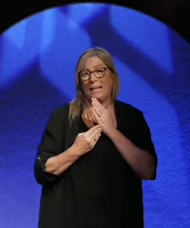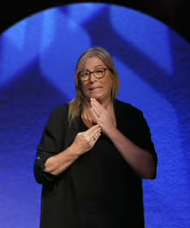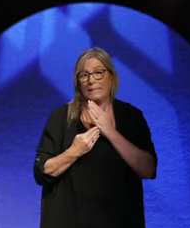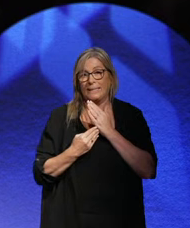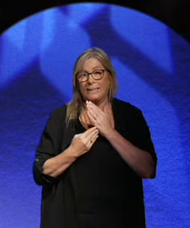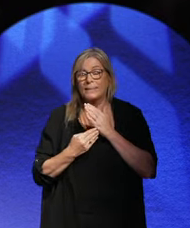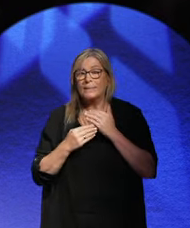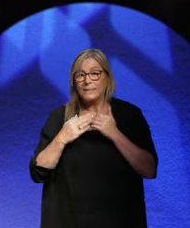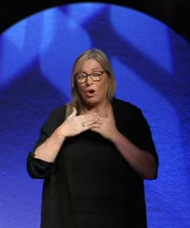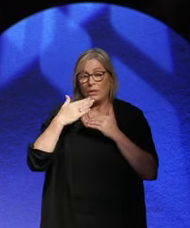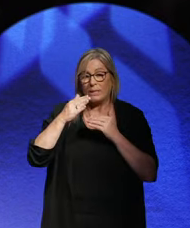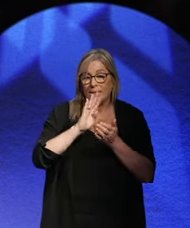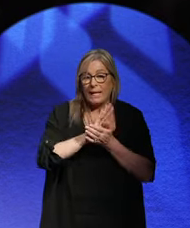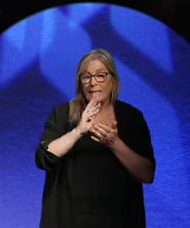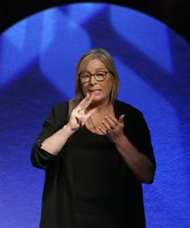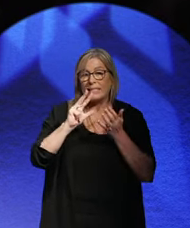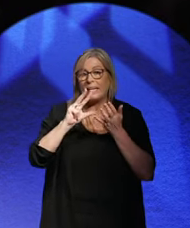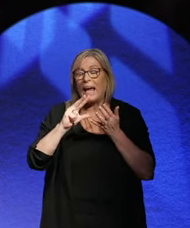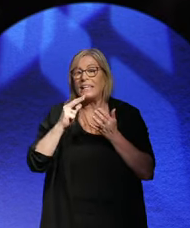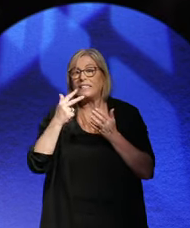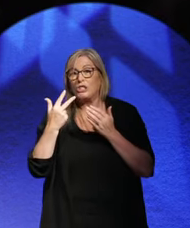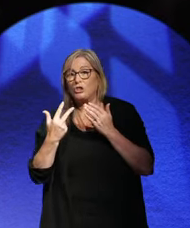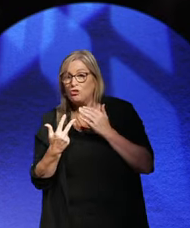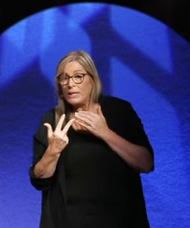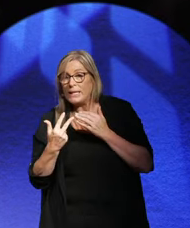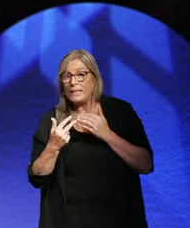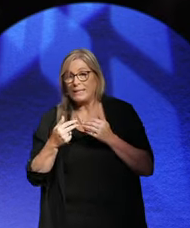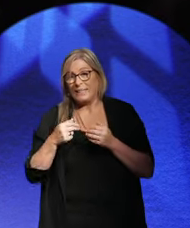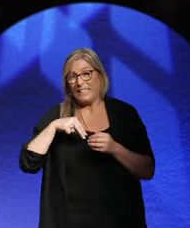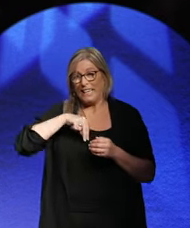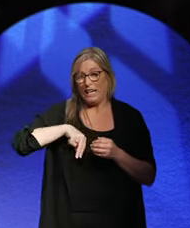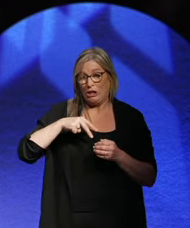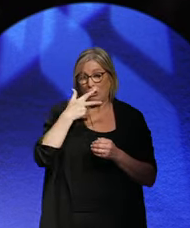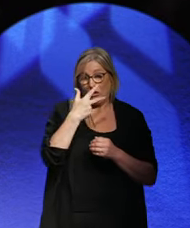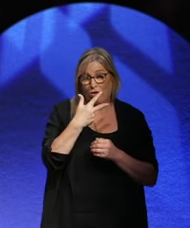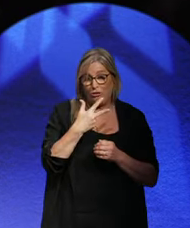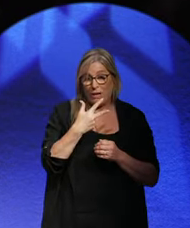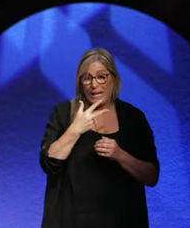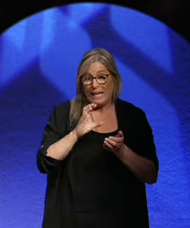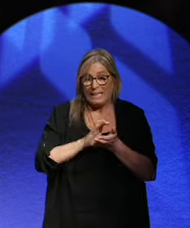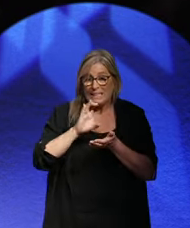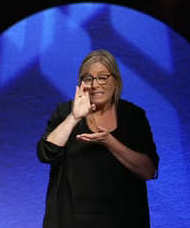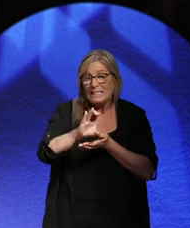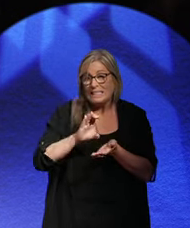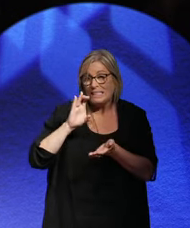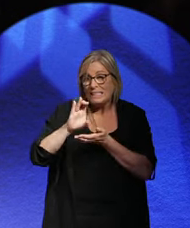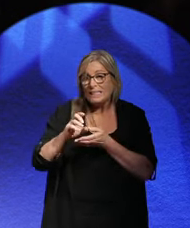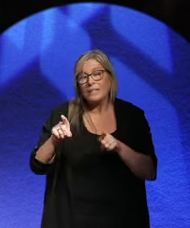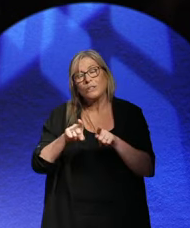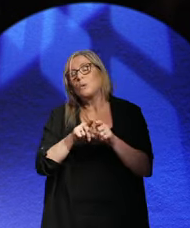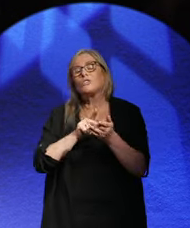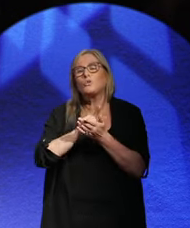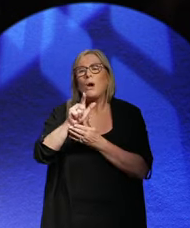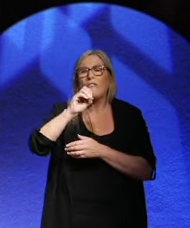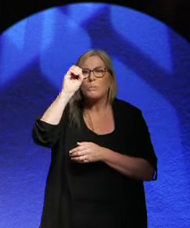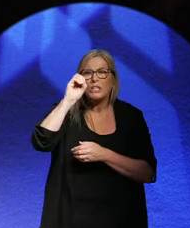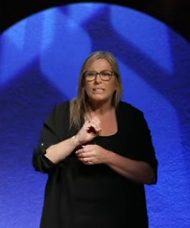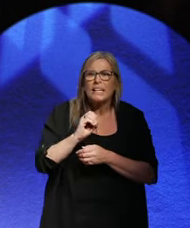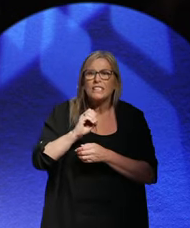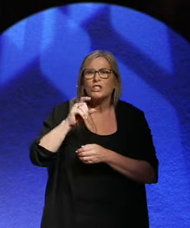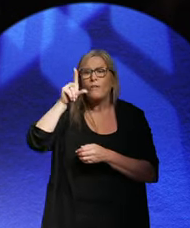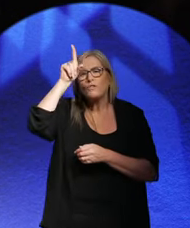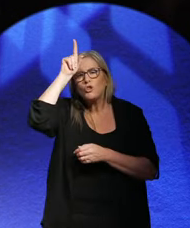1983, paid in tranches of $3 billion, plus 12% of Germany's exports, which actually